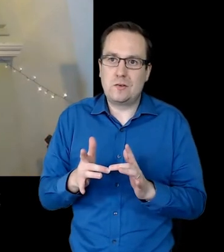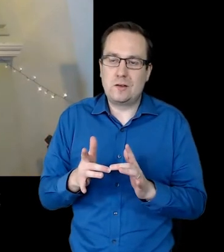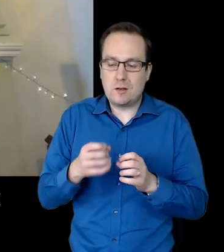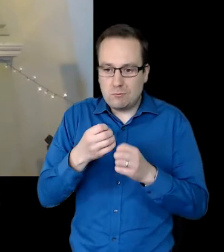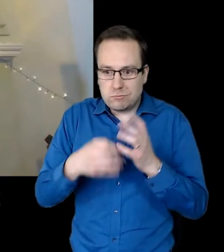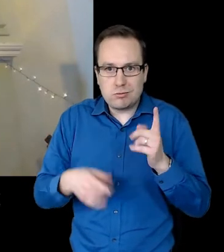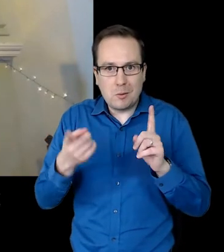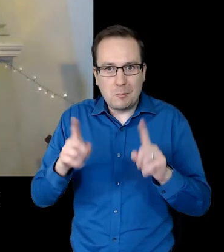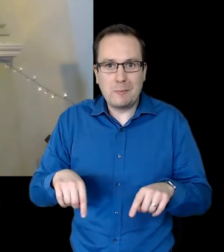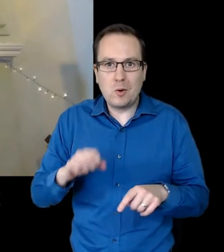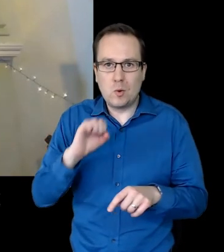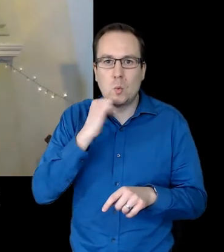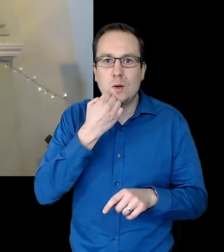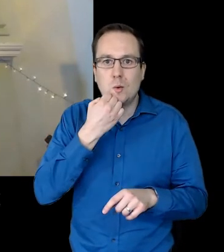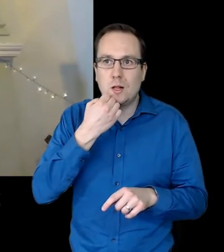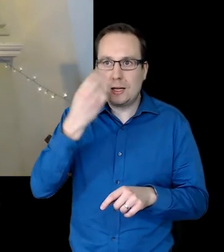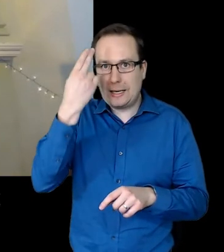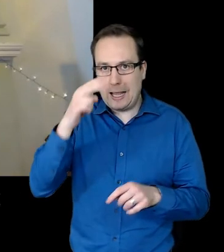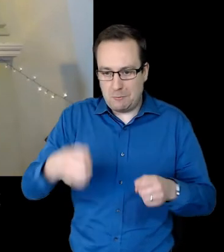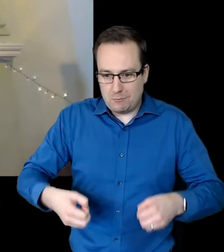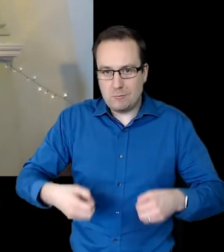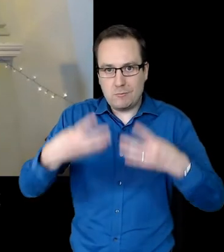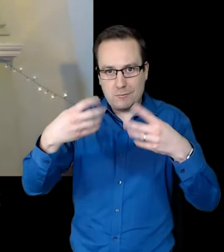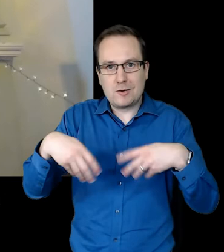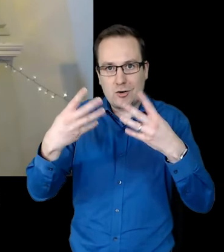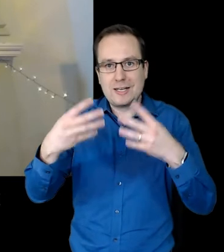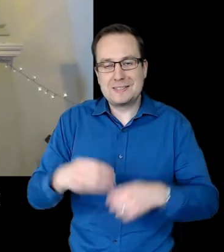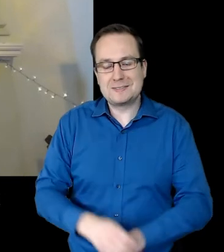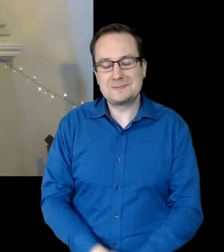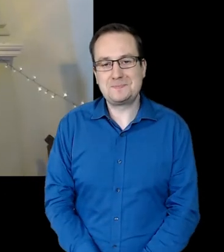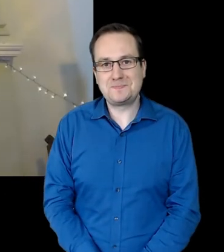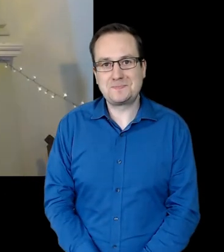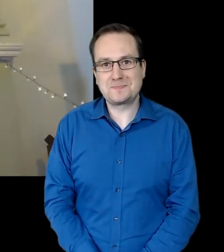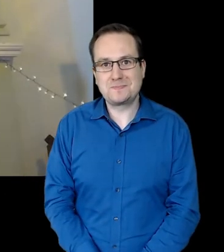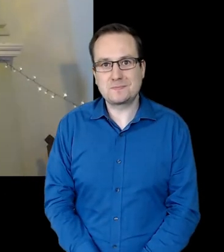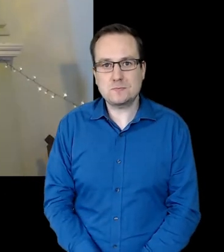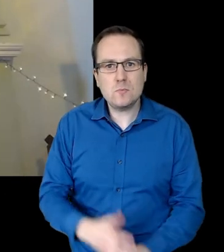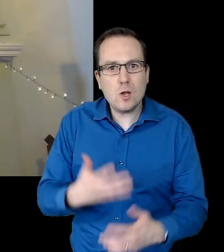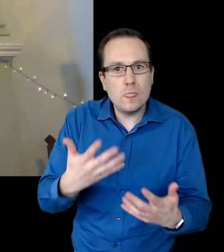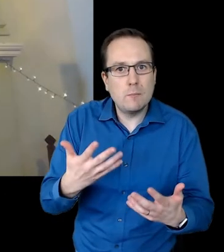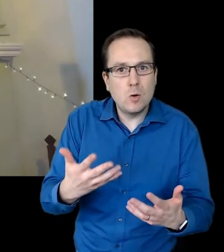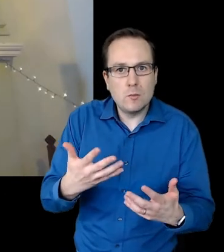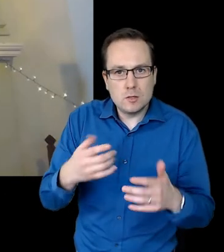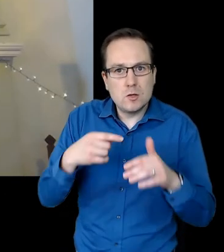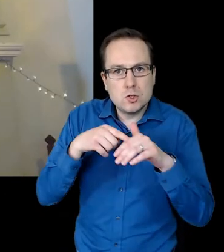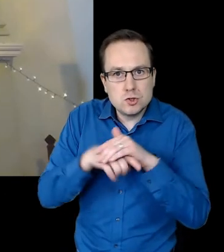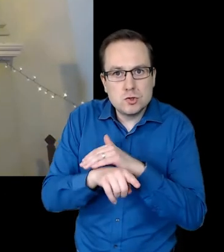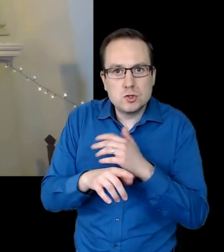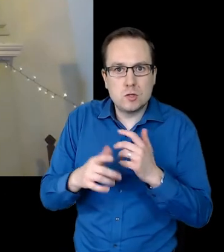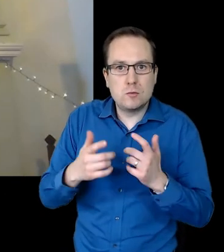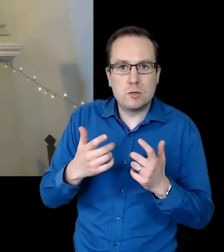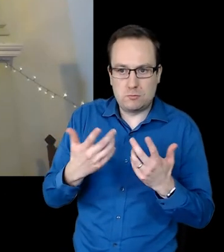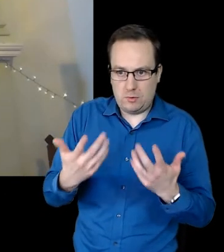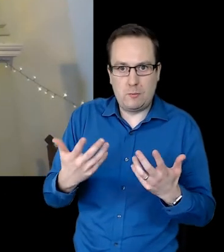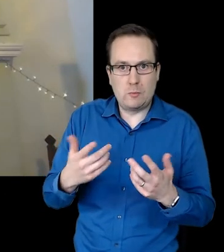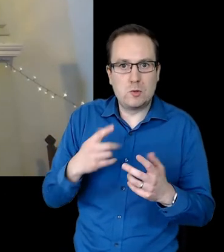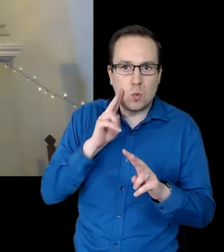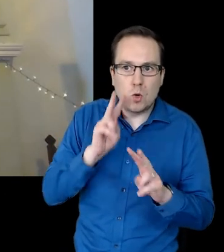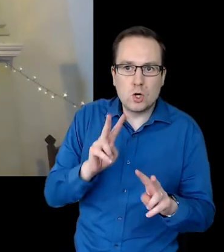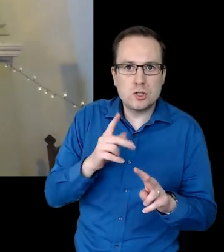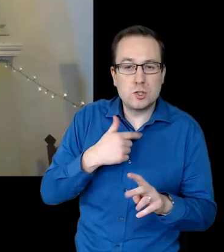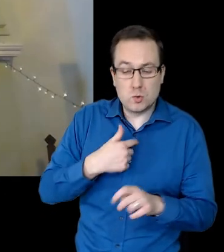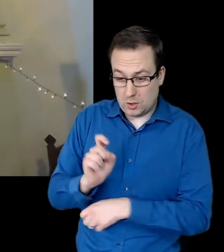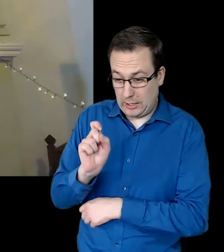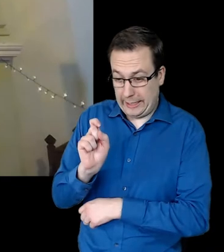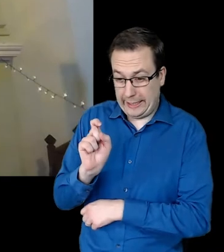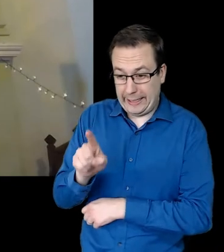but you will get a mention in the credits at the end. While you're here on our YouTube channel, why not subscribe to receive notifications